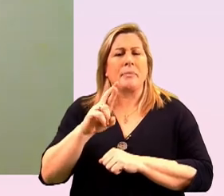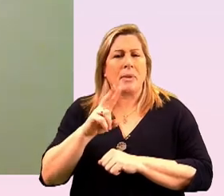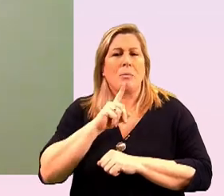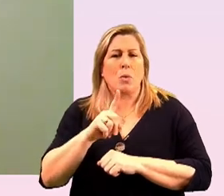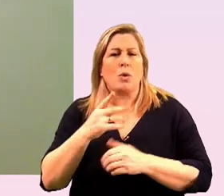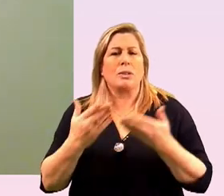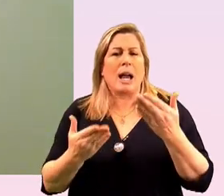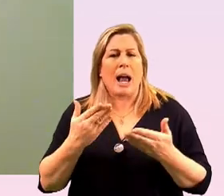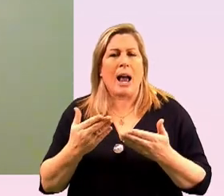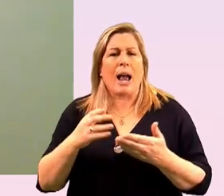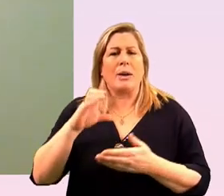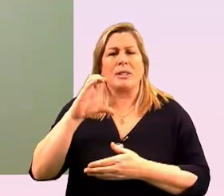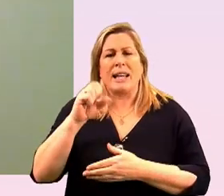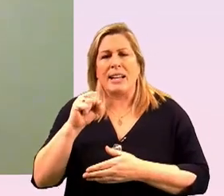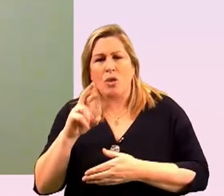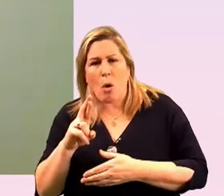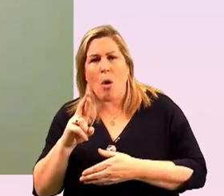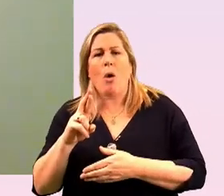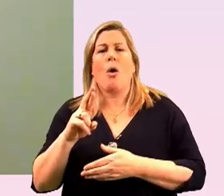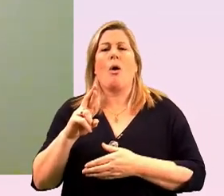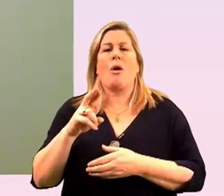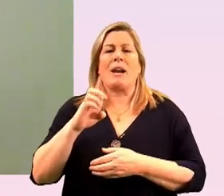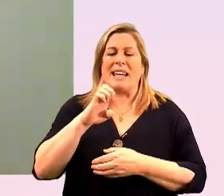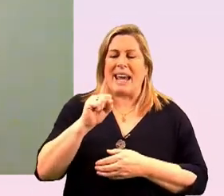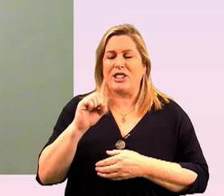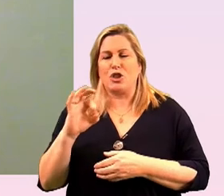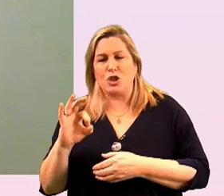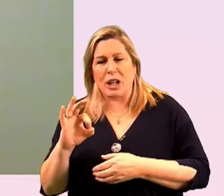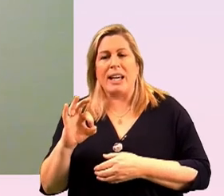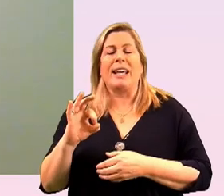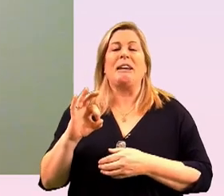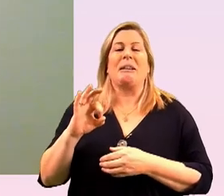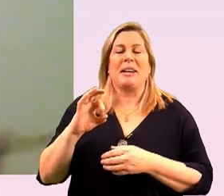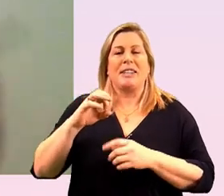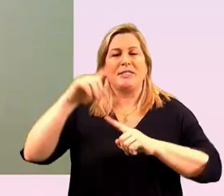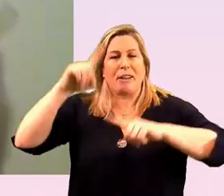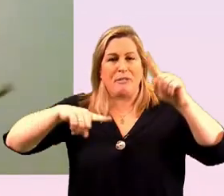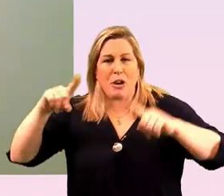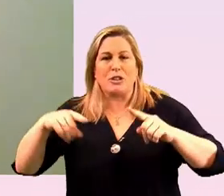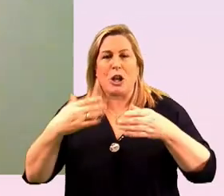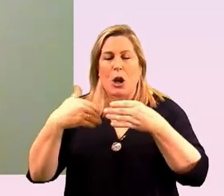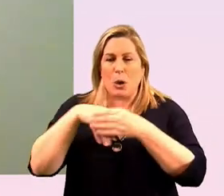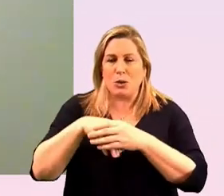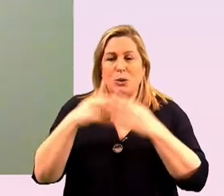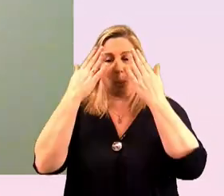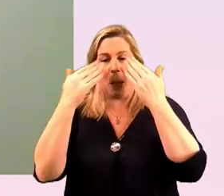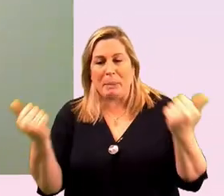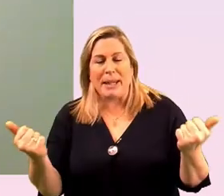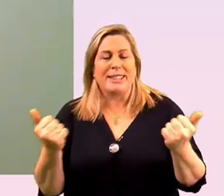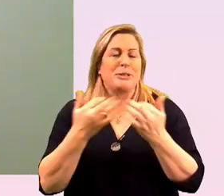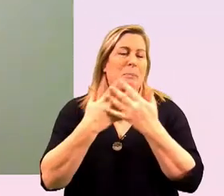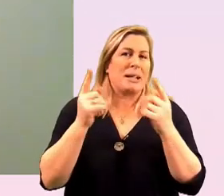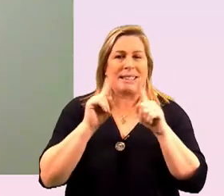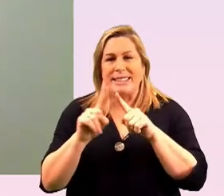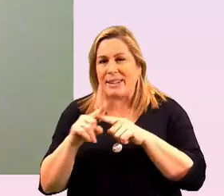it's csr whether it's esg whether it's diversity inclusion well-being there's so many different things that often work in